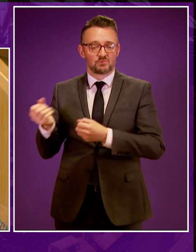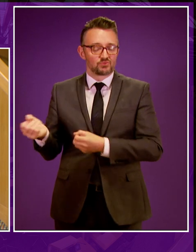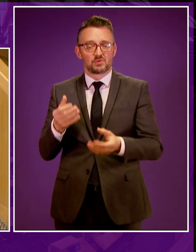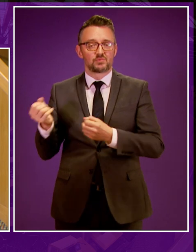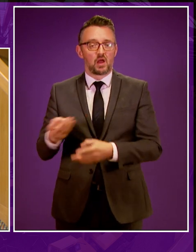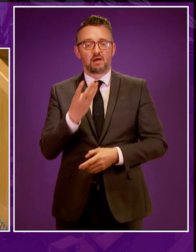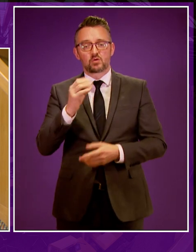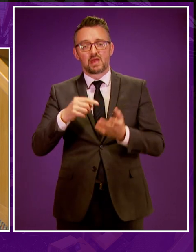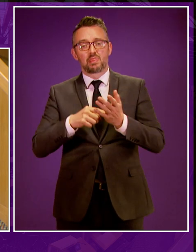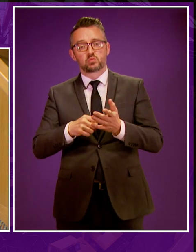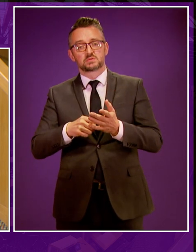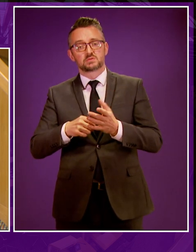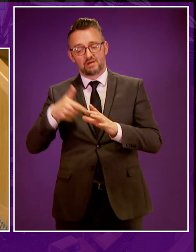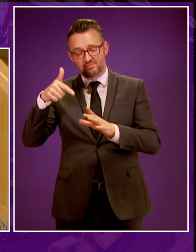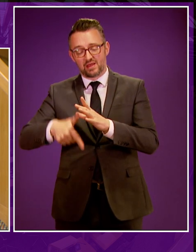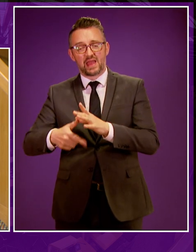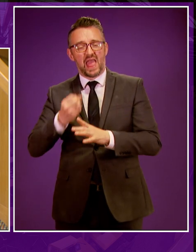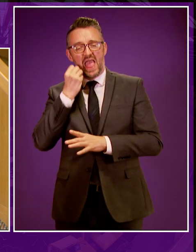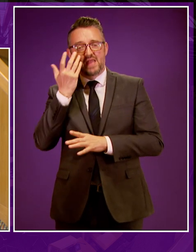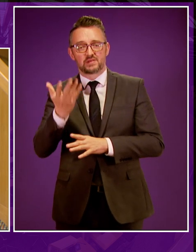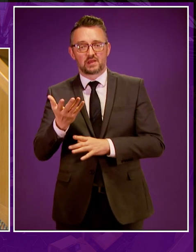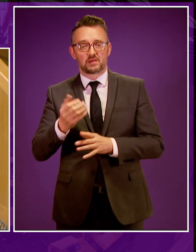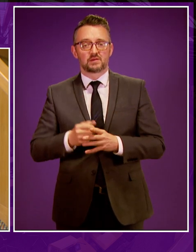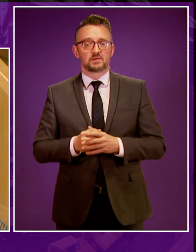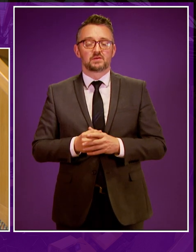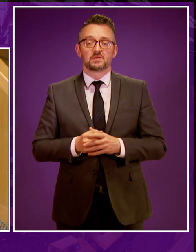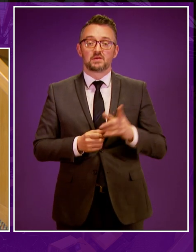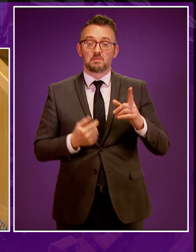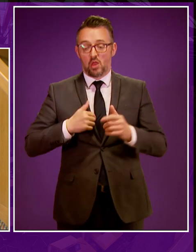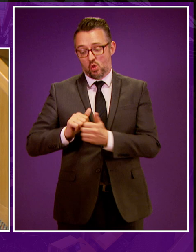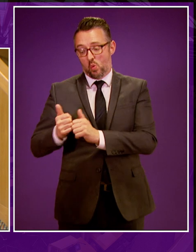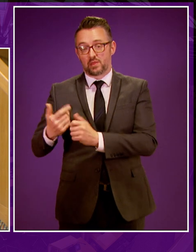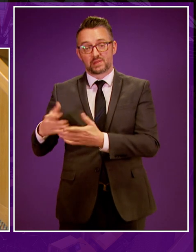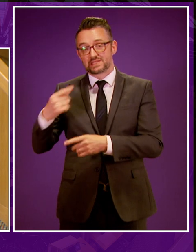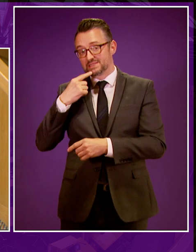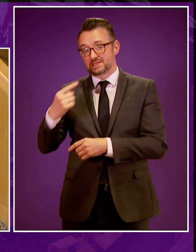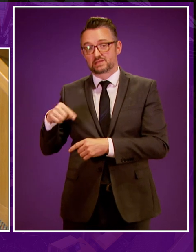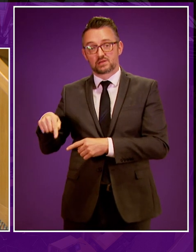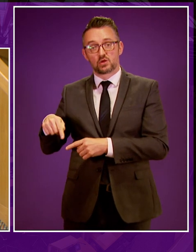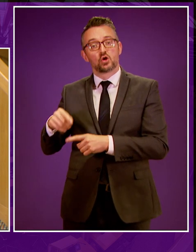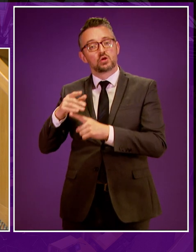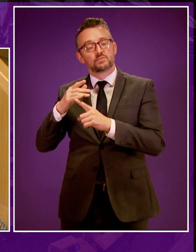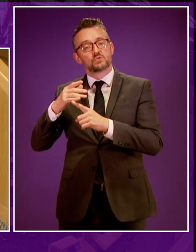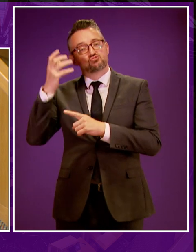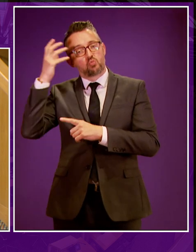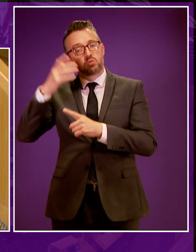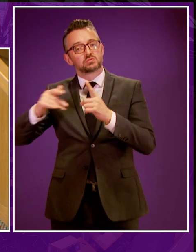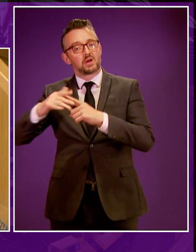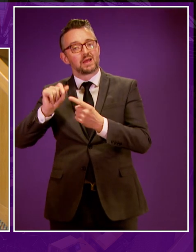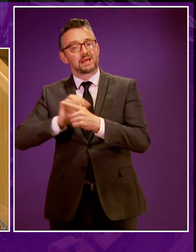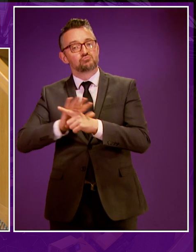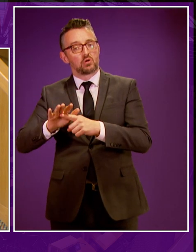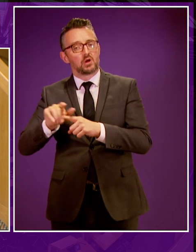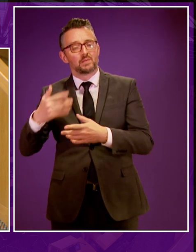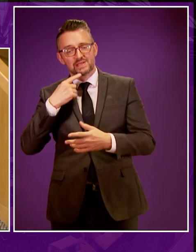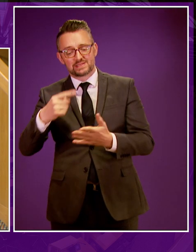barrels of fracked shale gas every day. And as one of my colleagues noted, the Royal Society of Edinburgh has pointed out